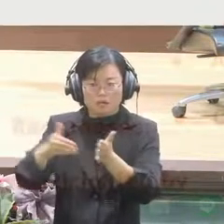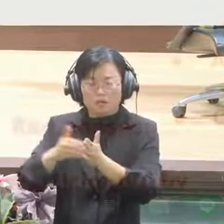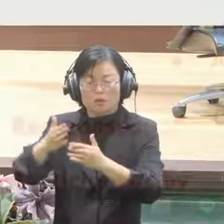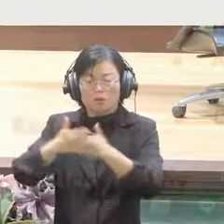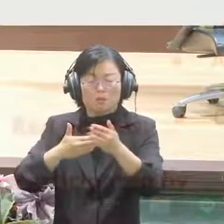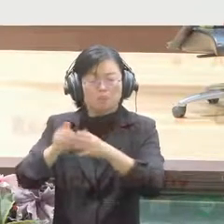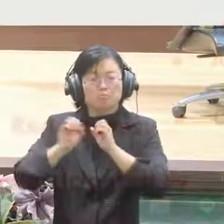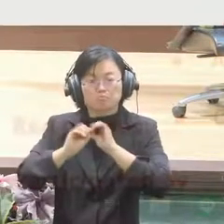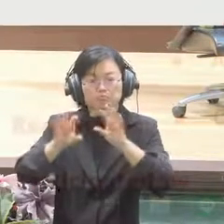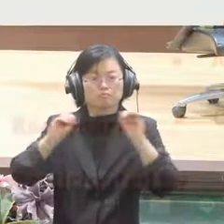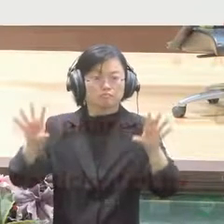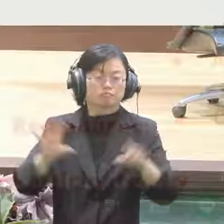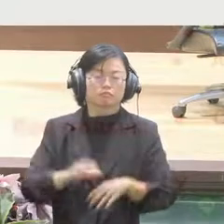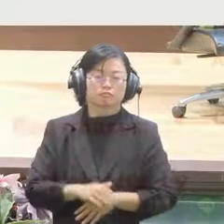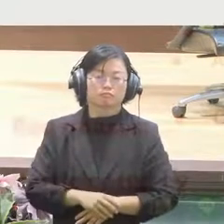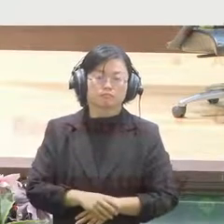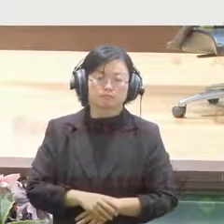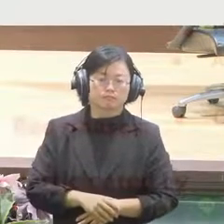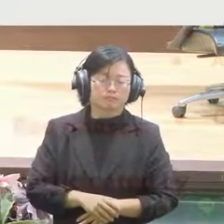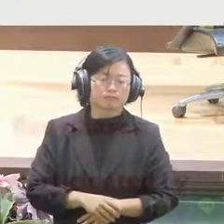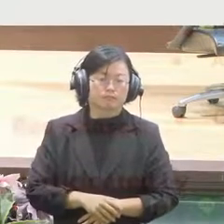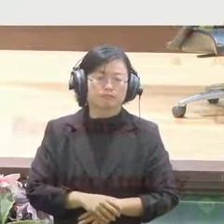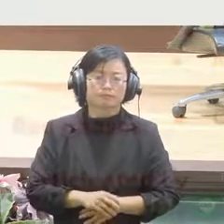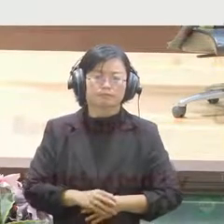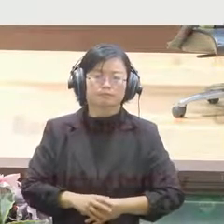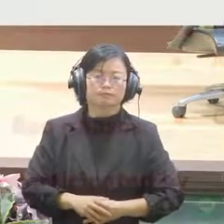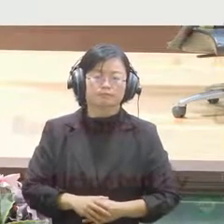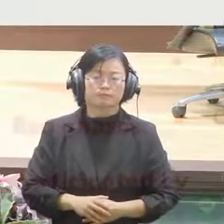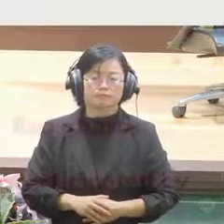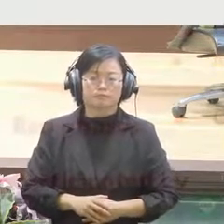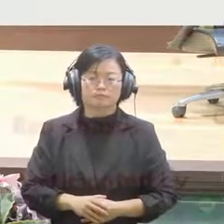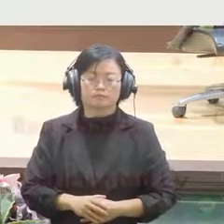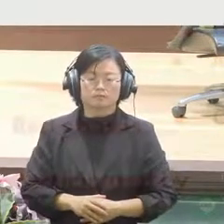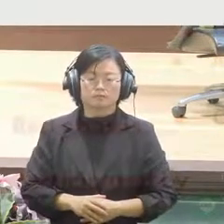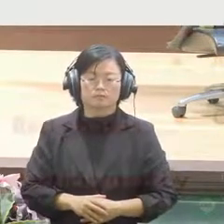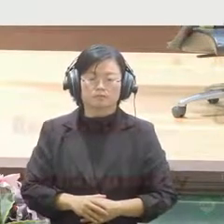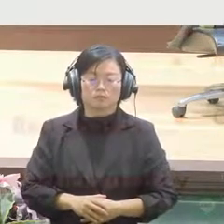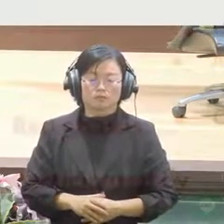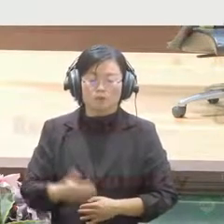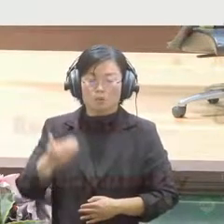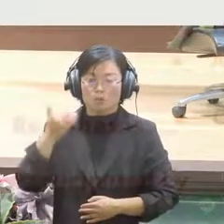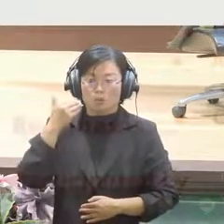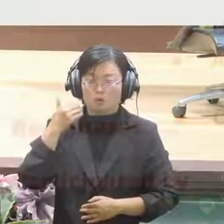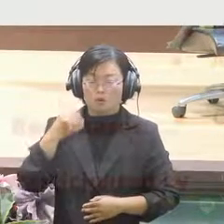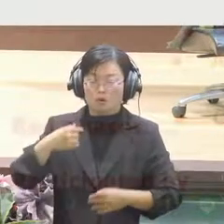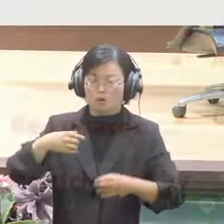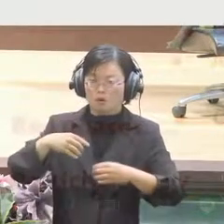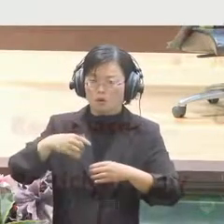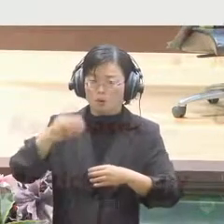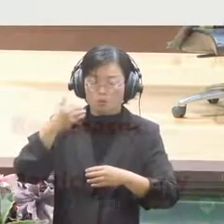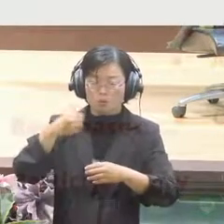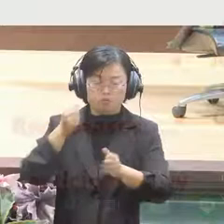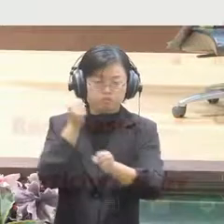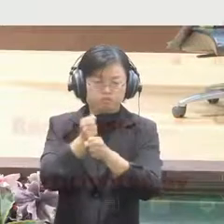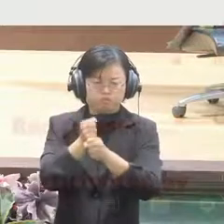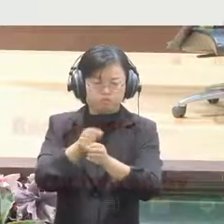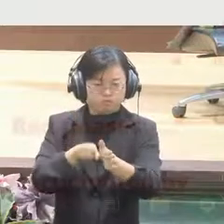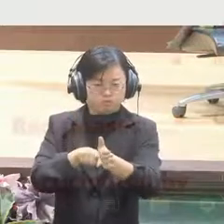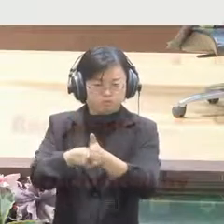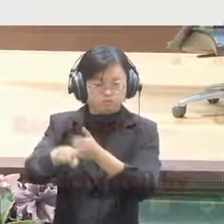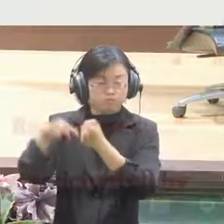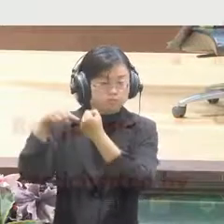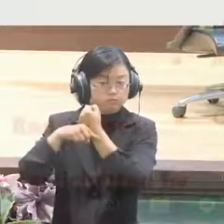clear division of work between the full-time researchers, which we call research creator, which we call research projects and design